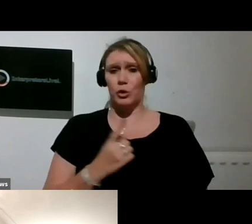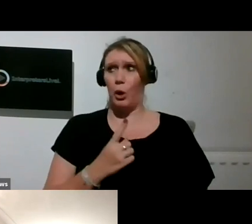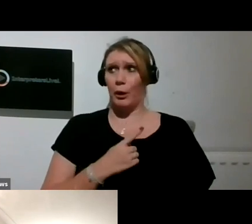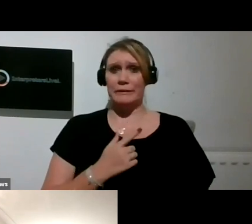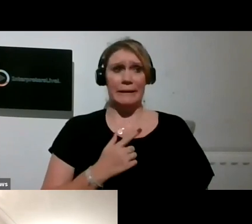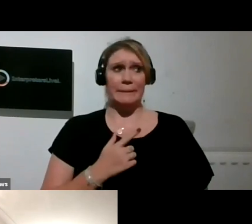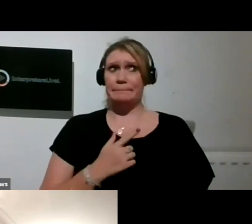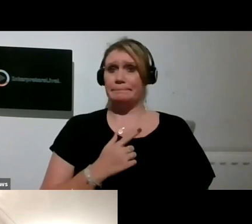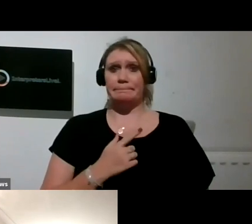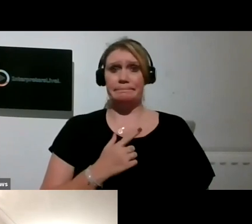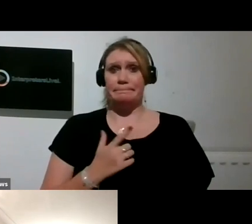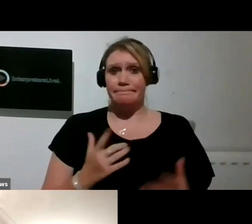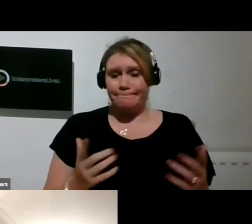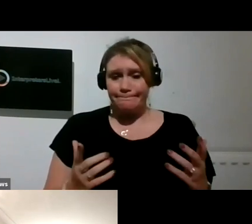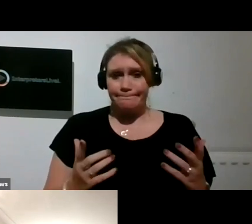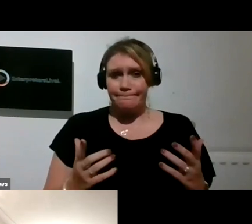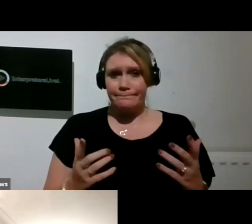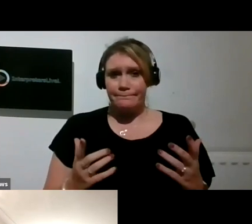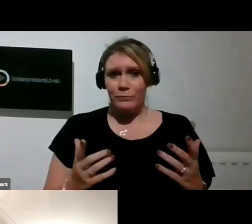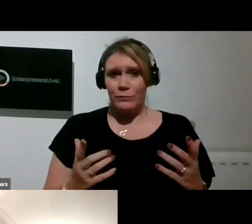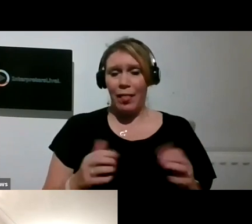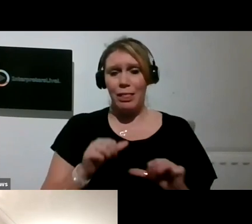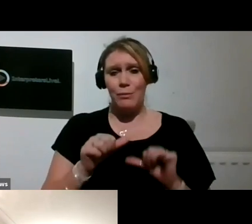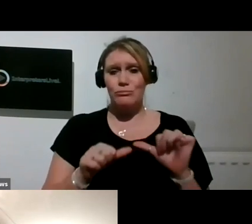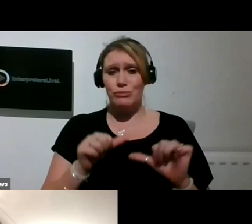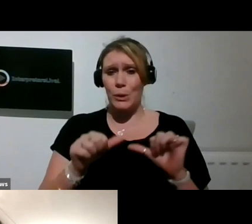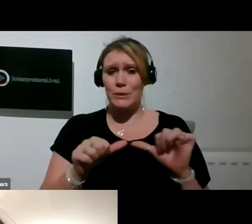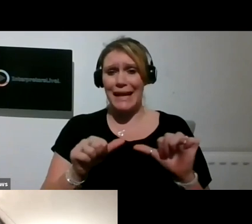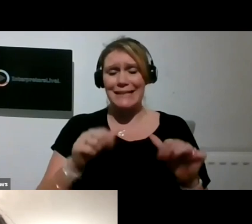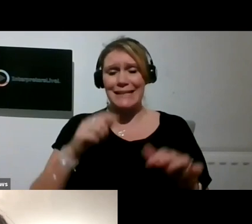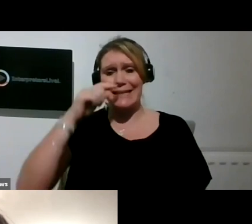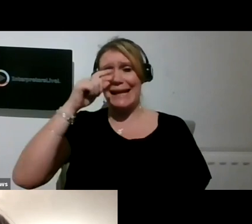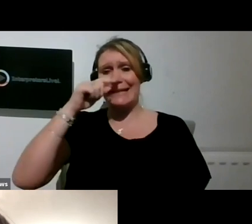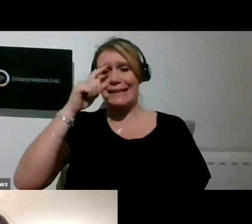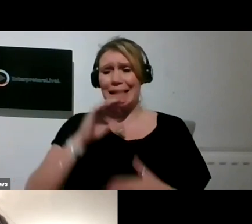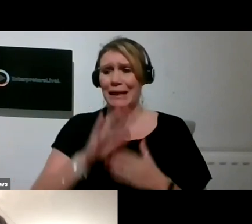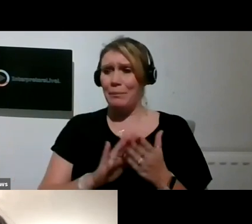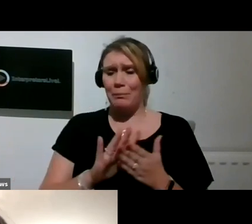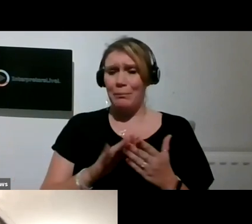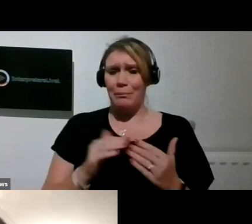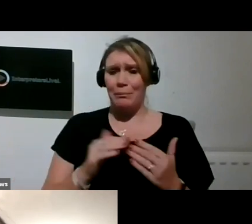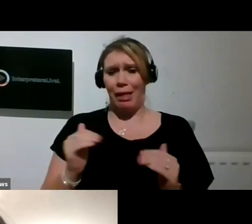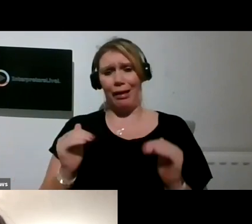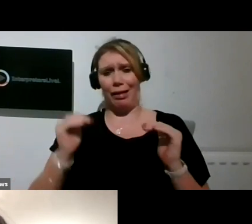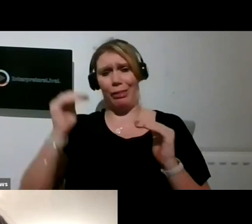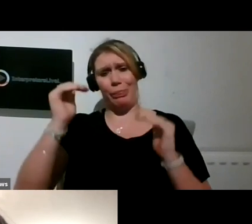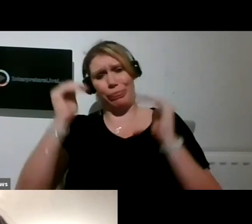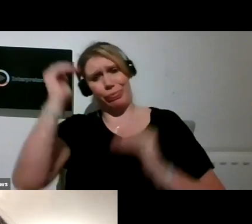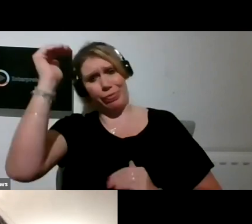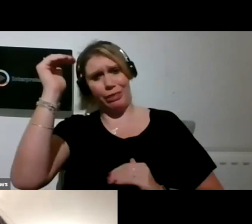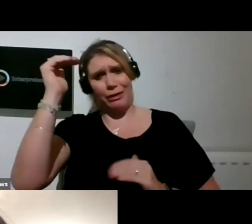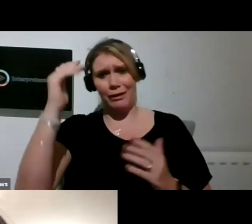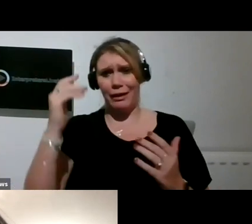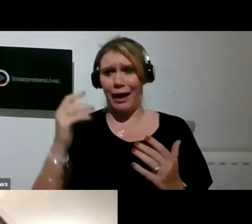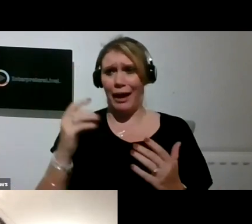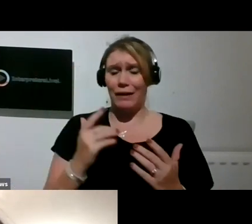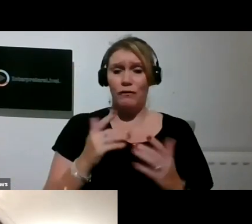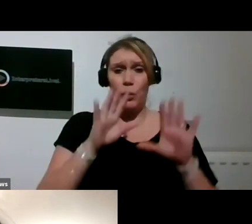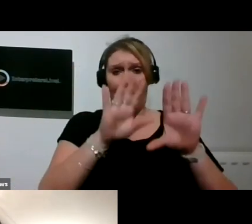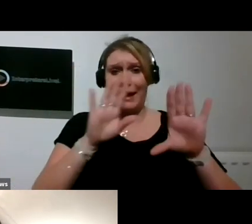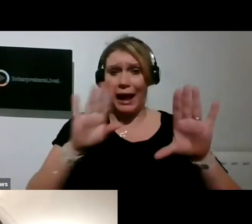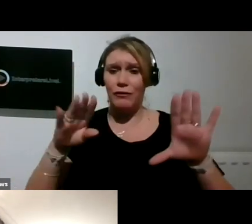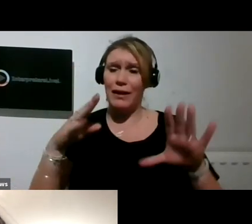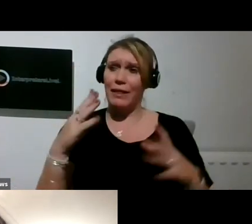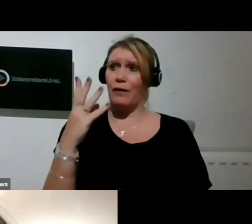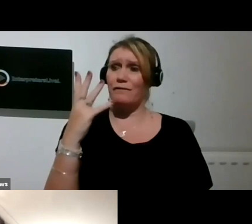the process is so elitist, you know, the fact that if you do get a gallery, they're going to take 50 or 60 percent of any sales